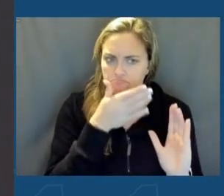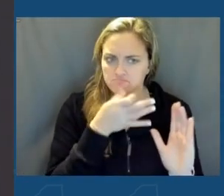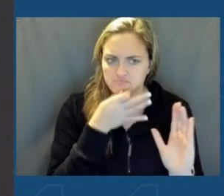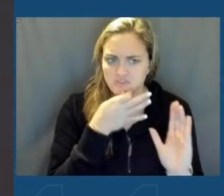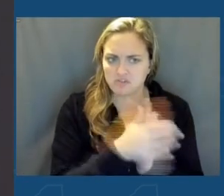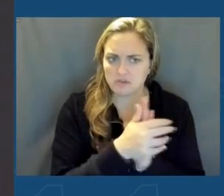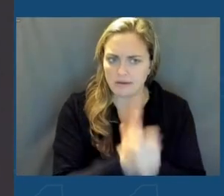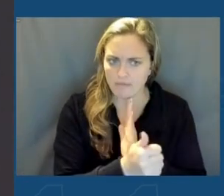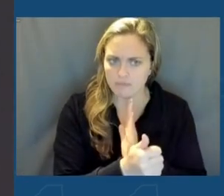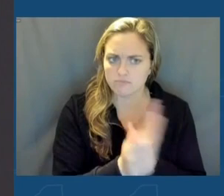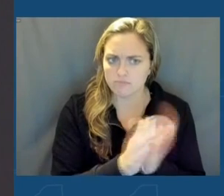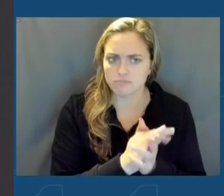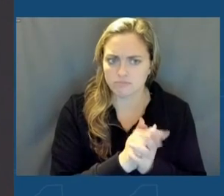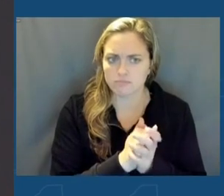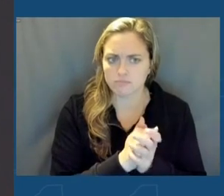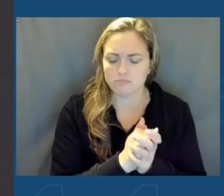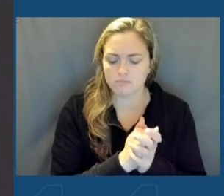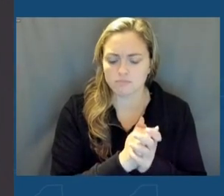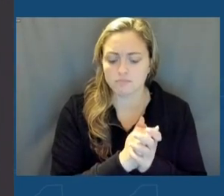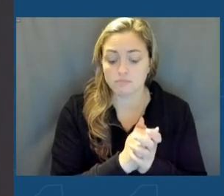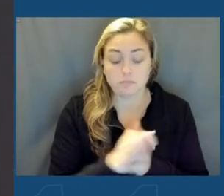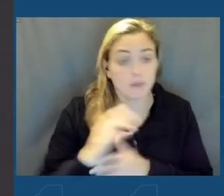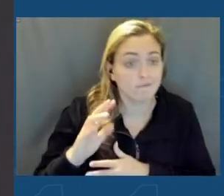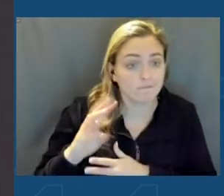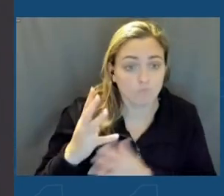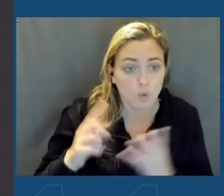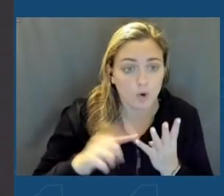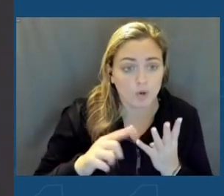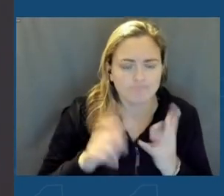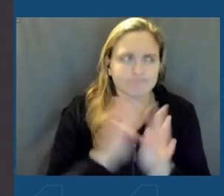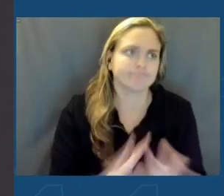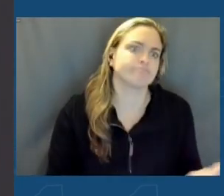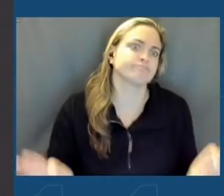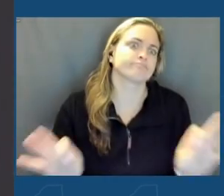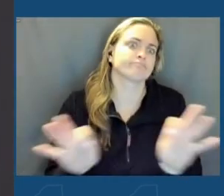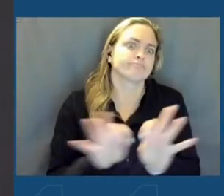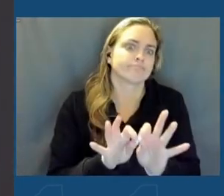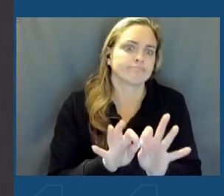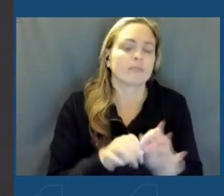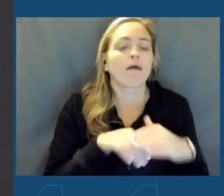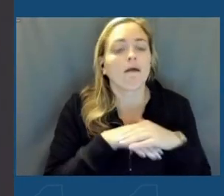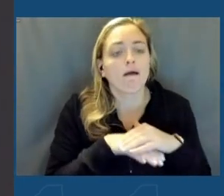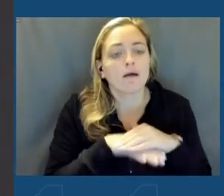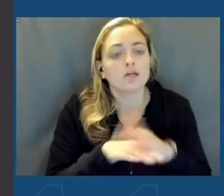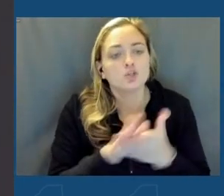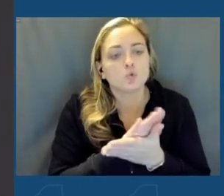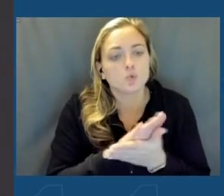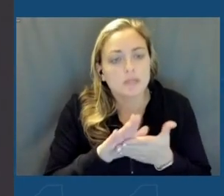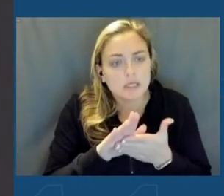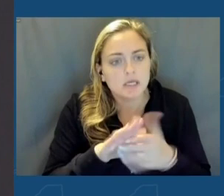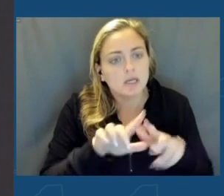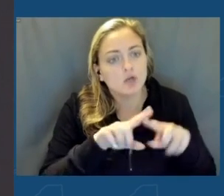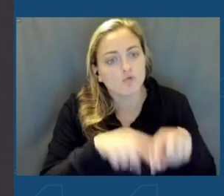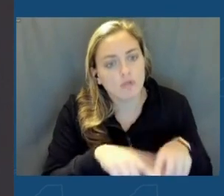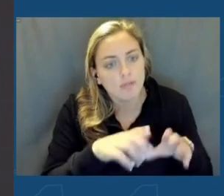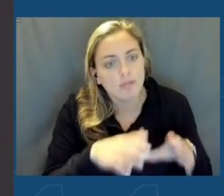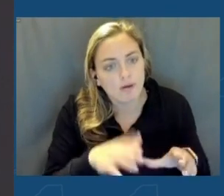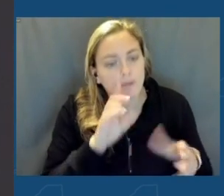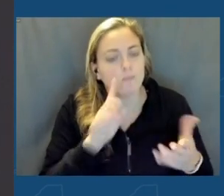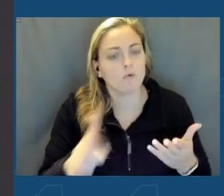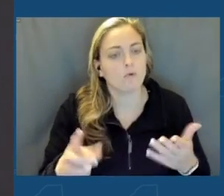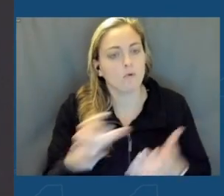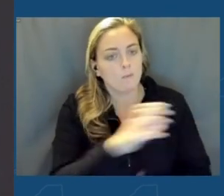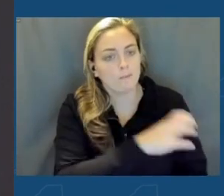semiconductor industry. And fourth, and extremely importantly, access to clean, reliable power